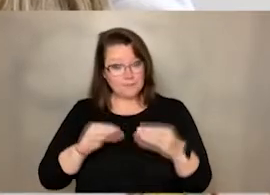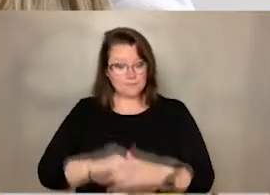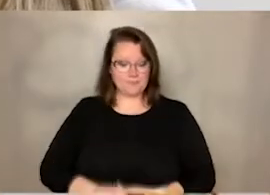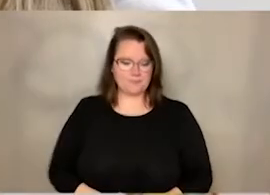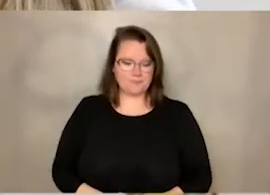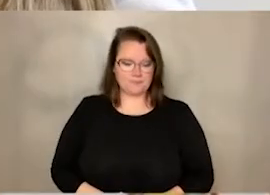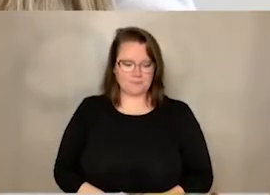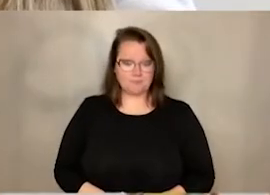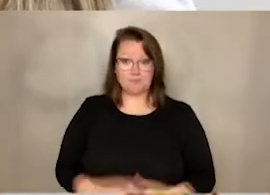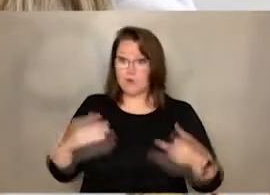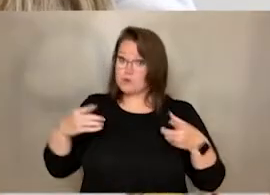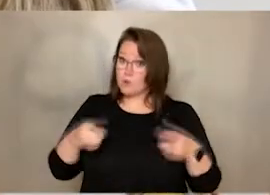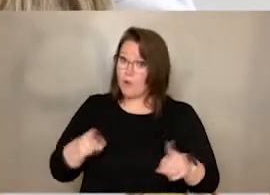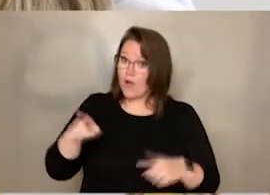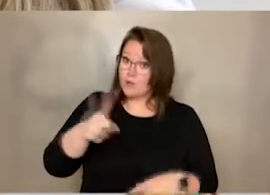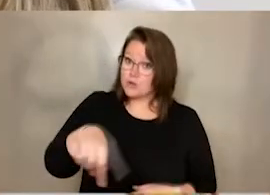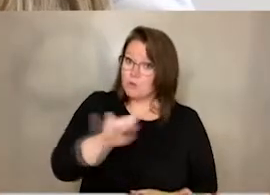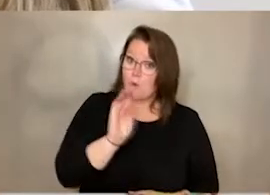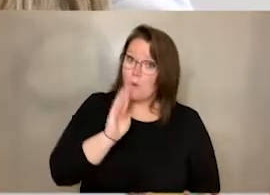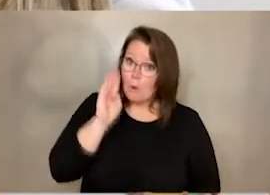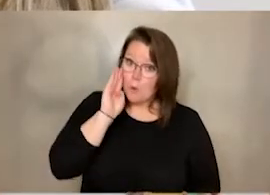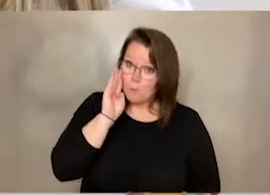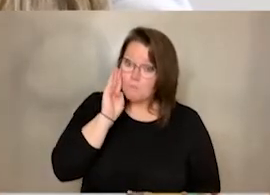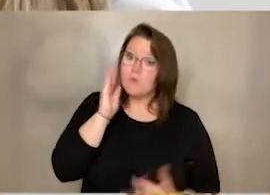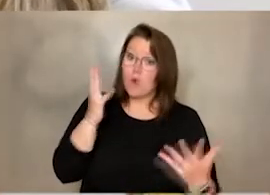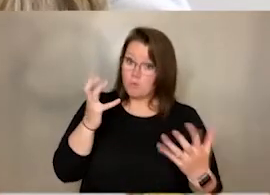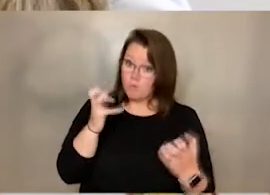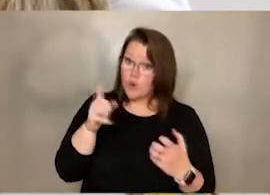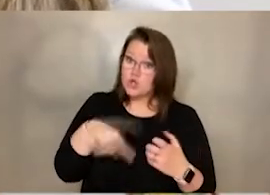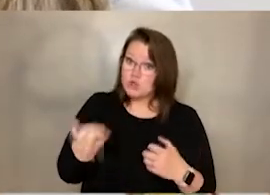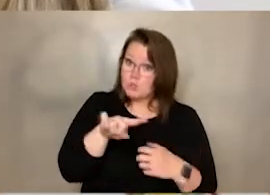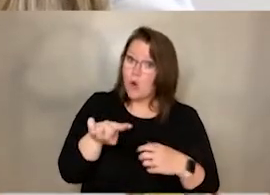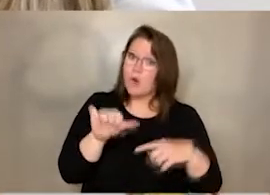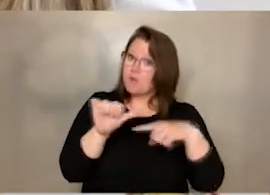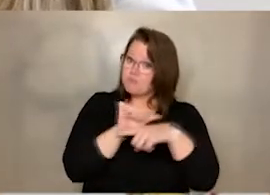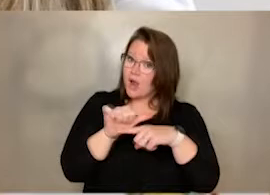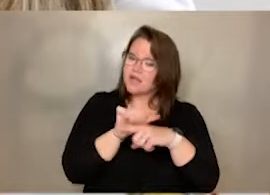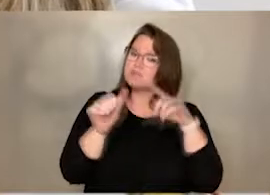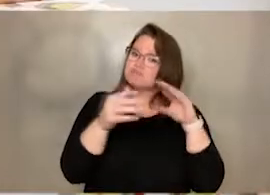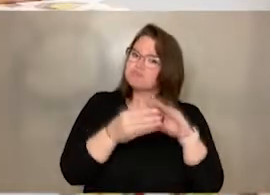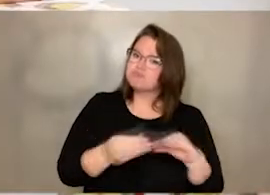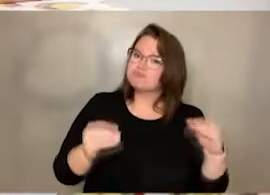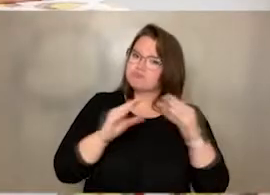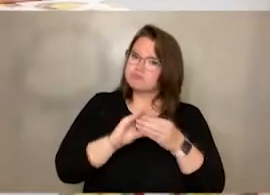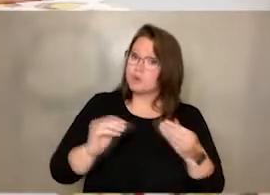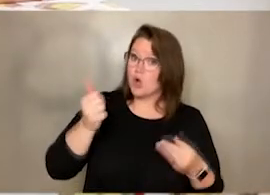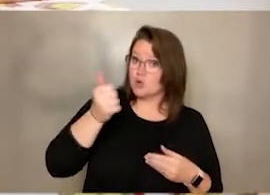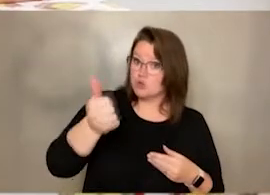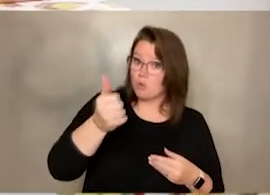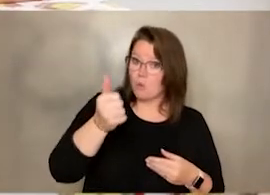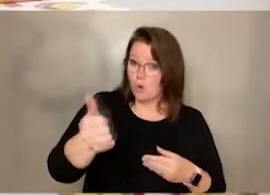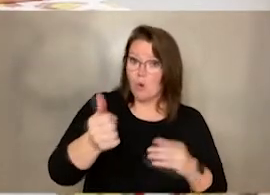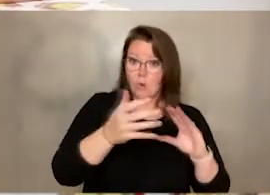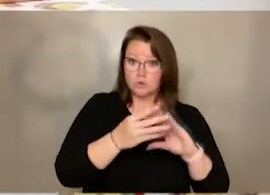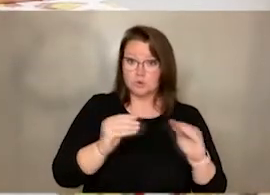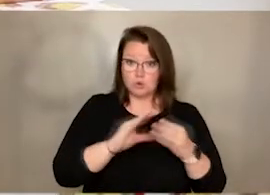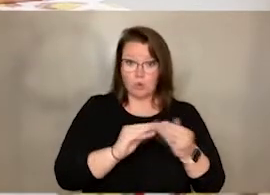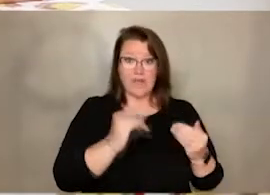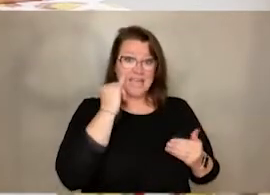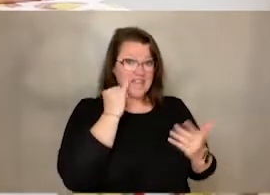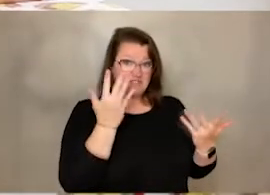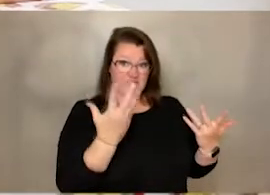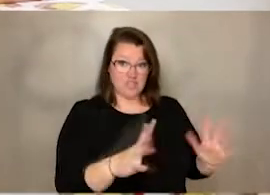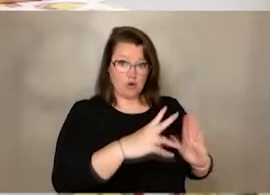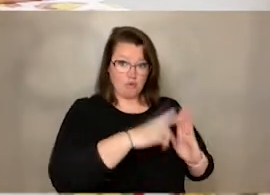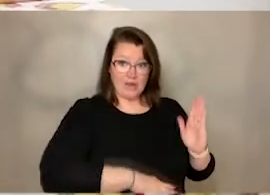So while you're at home kids, we want you to work on retelling maybe one of your favorite stories. Dragons Love Tacos 2 is one of our favorite